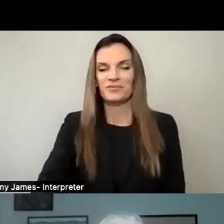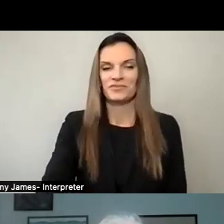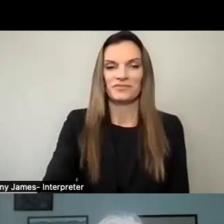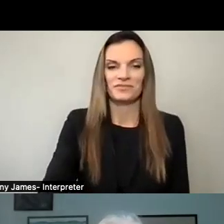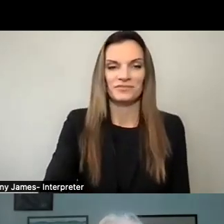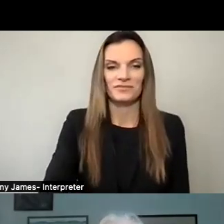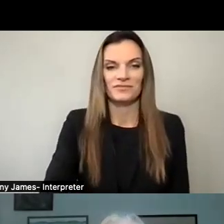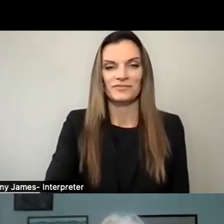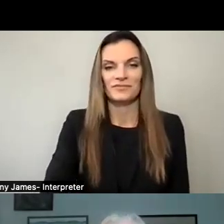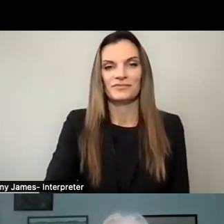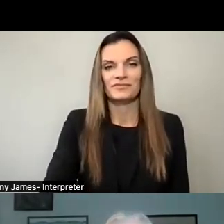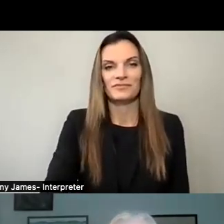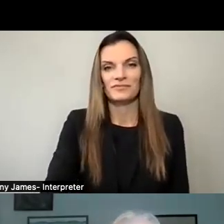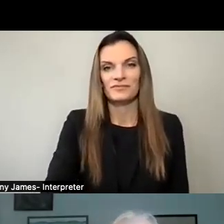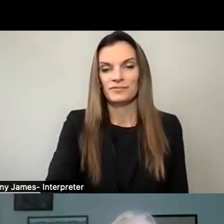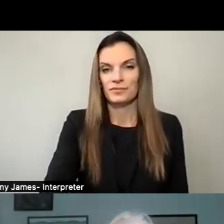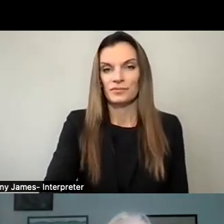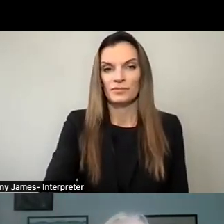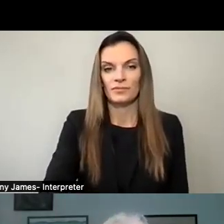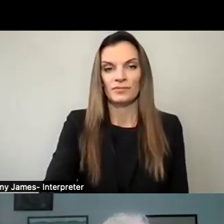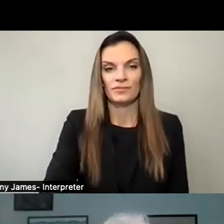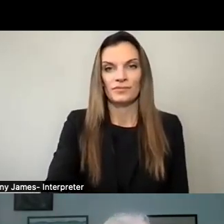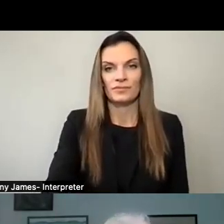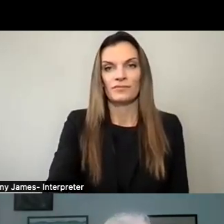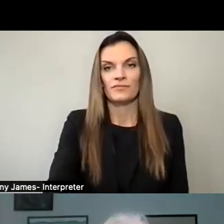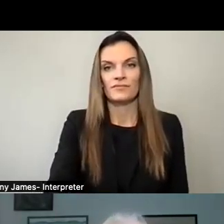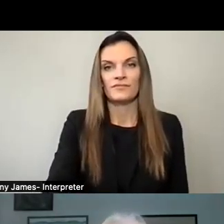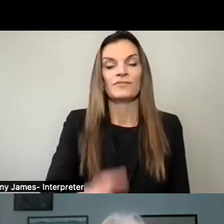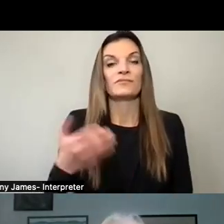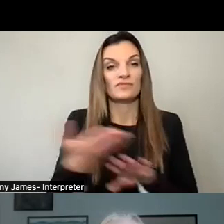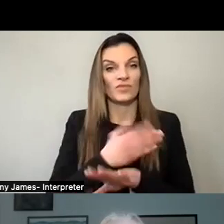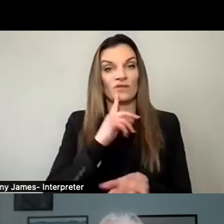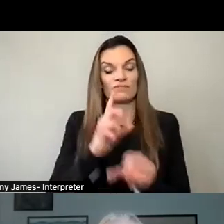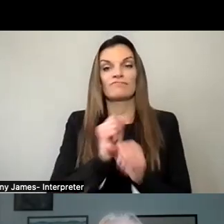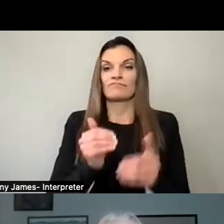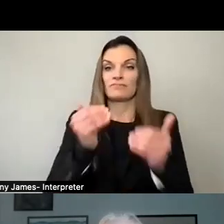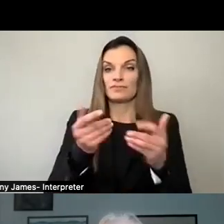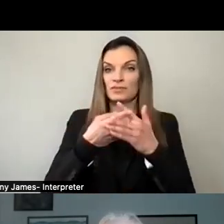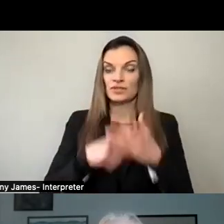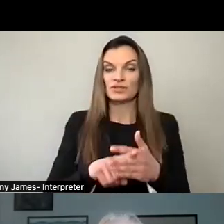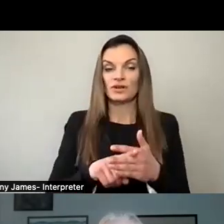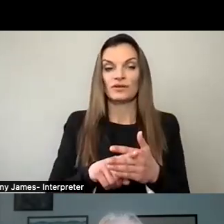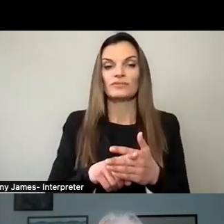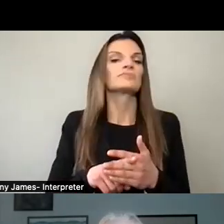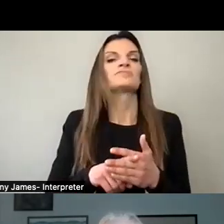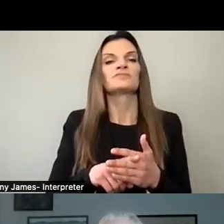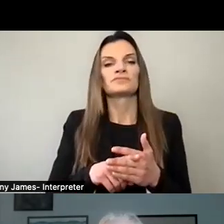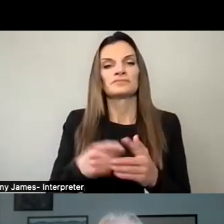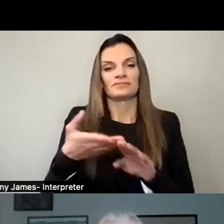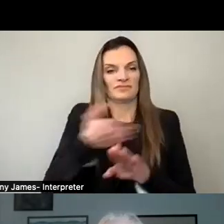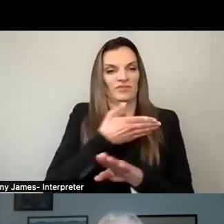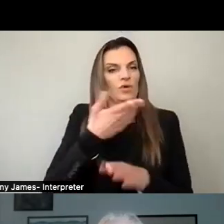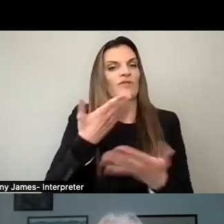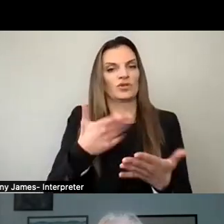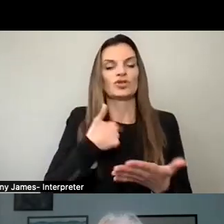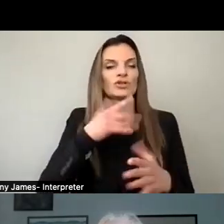with that, prior to the forum, I randomly picked